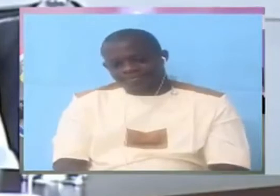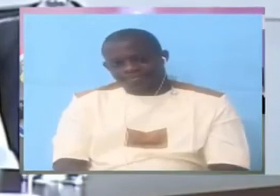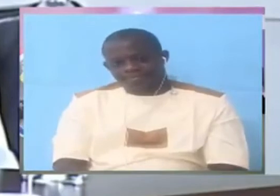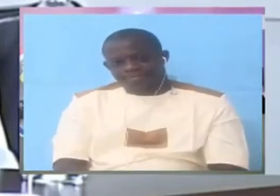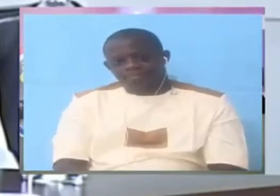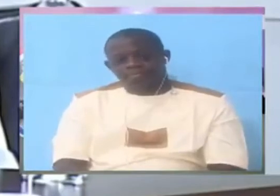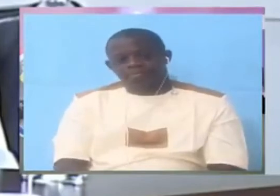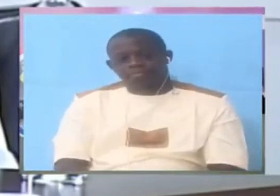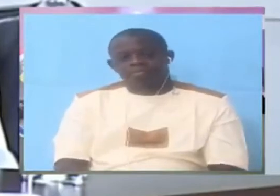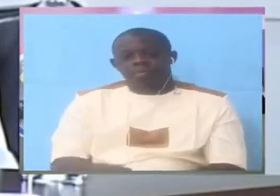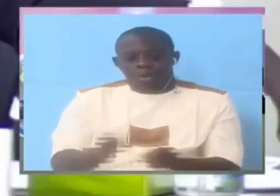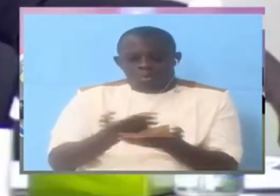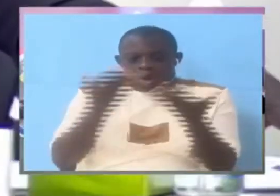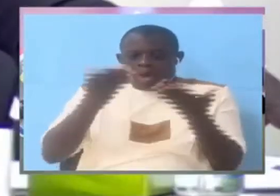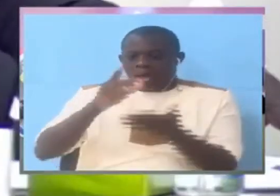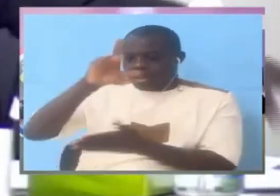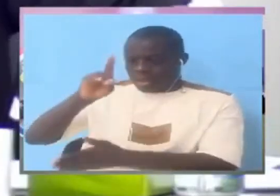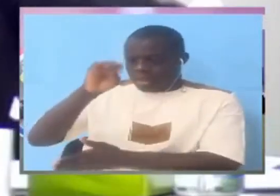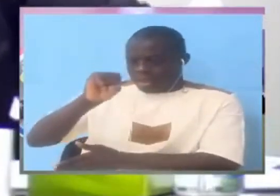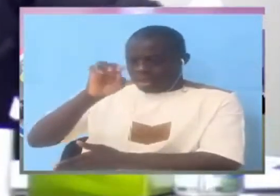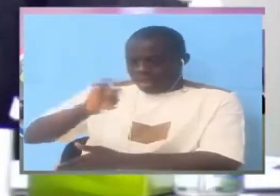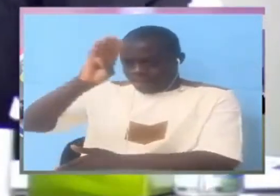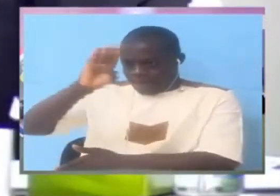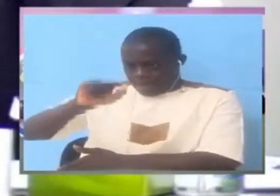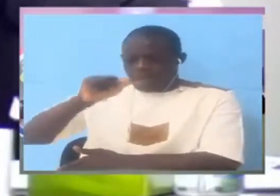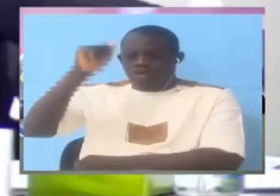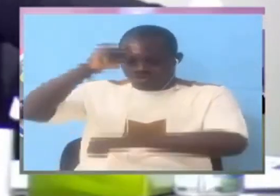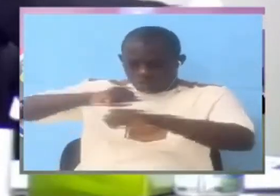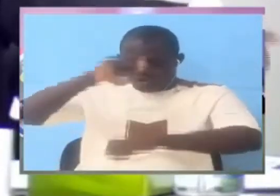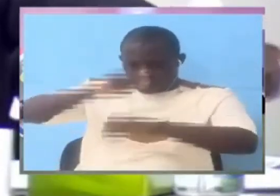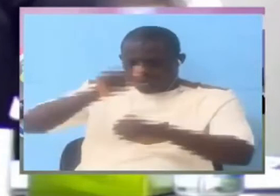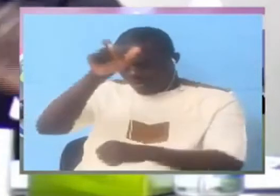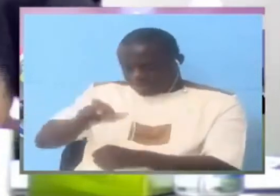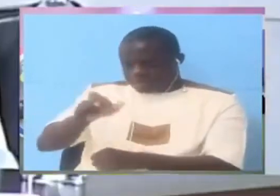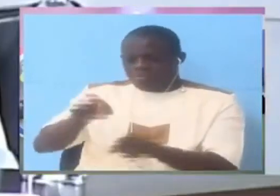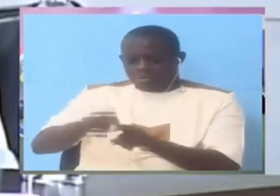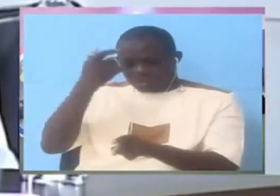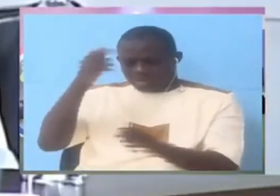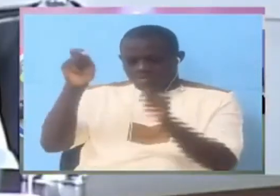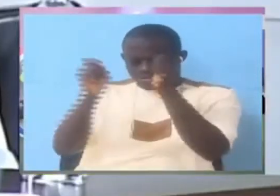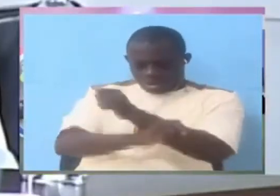Why would Demba torture him and he turns and say it is Baba and not Demba.